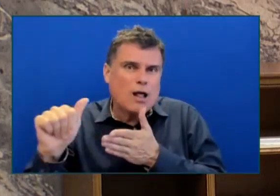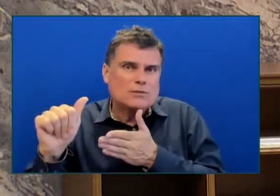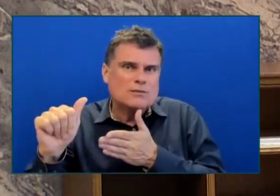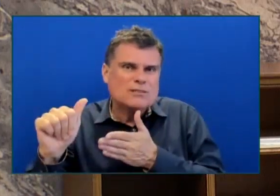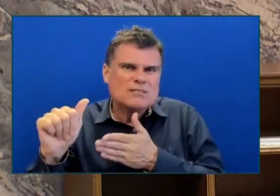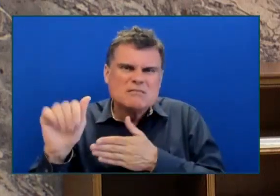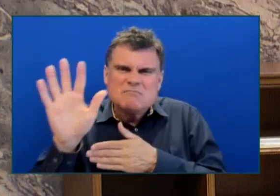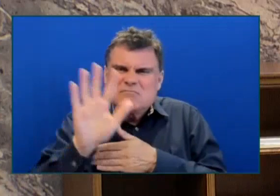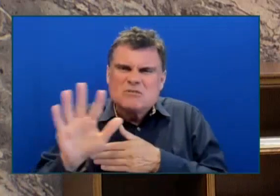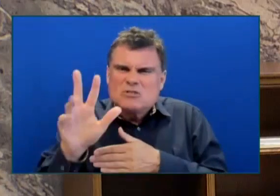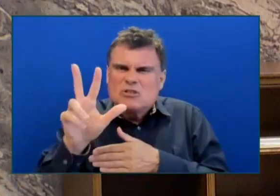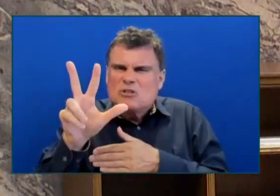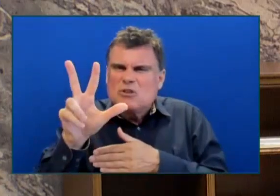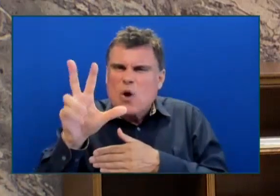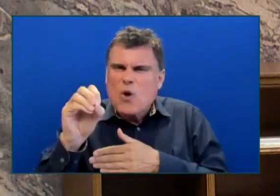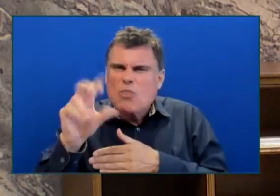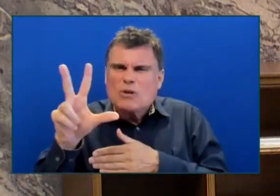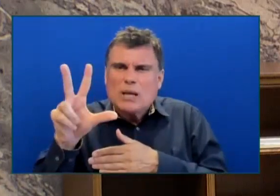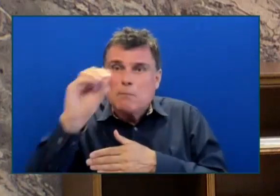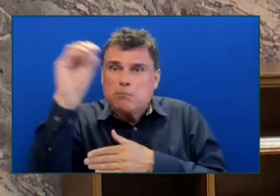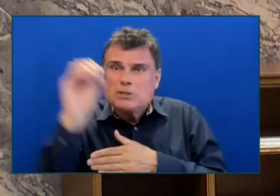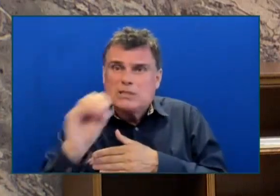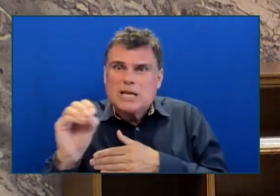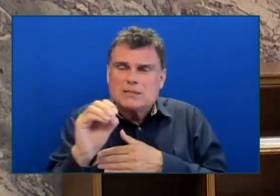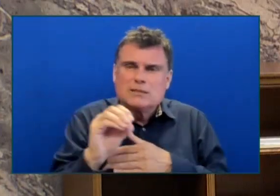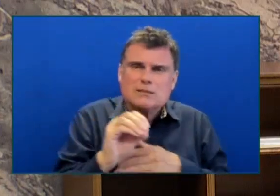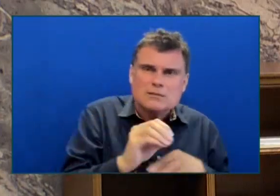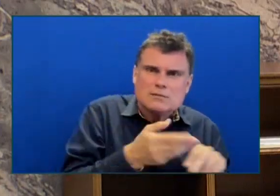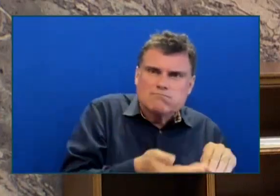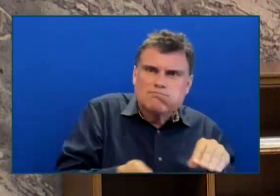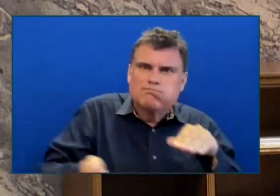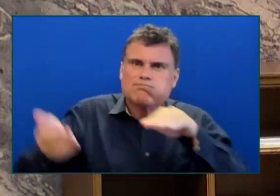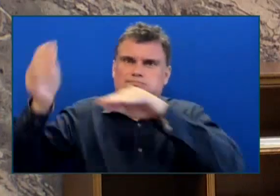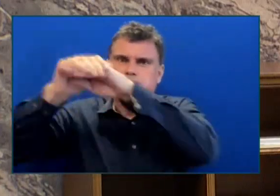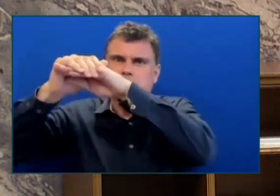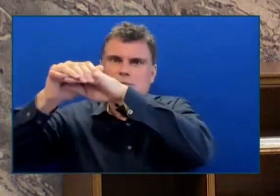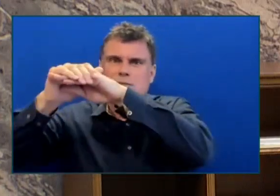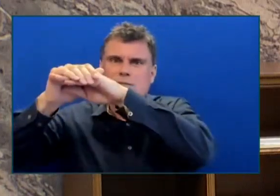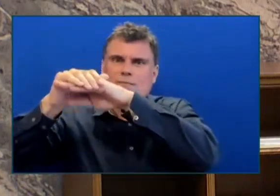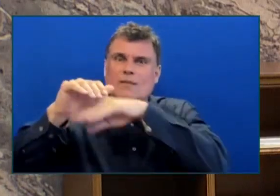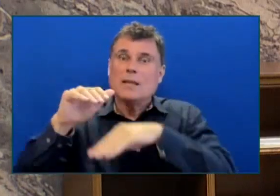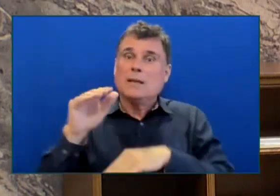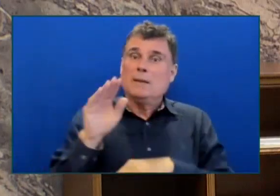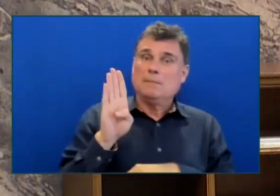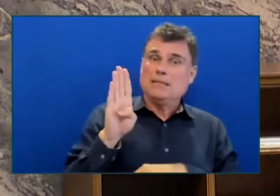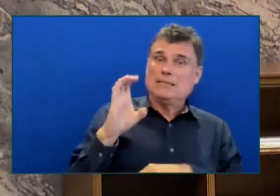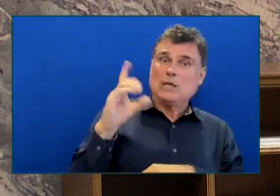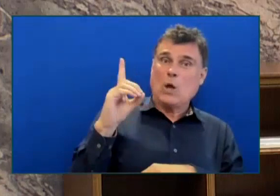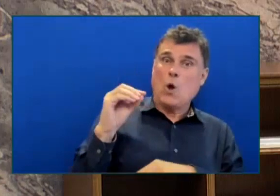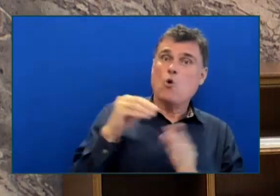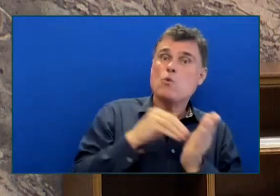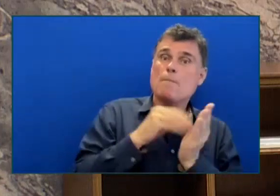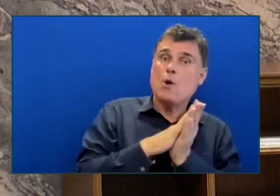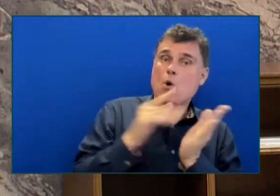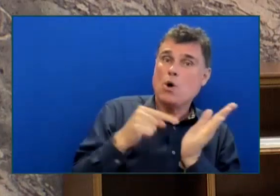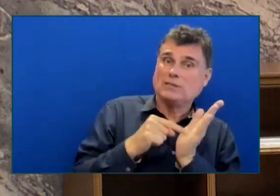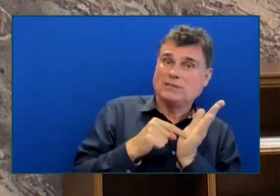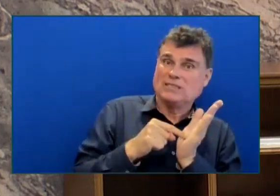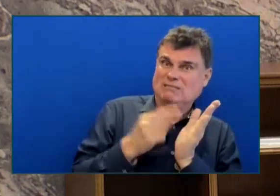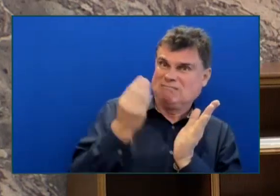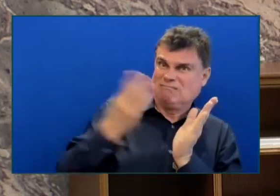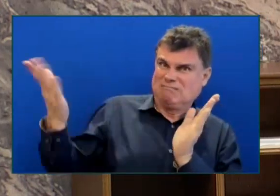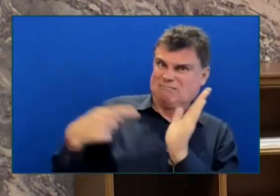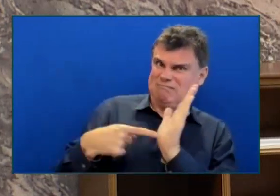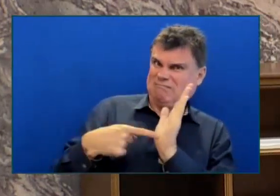the B.D.L. report, it was made known to him that there was significant financial mismanagement taking place at Atira.